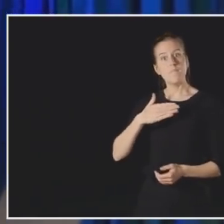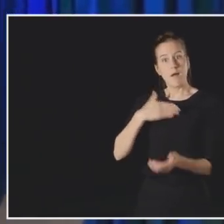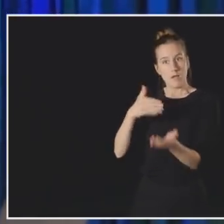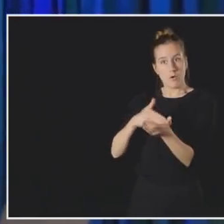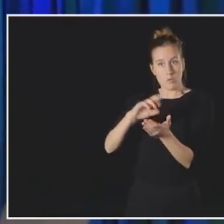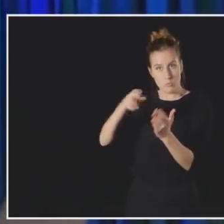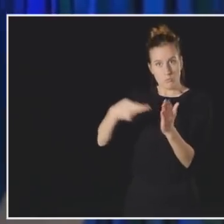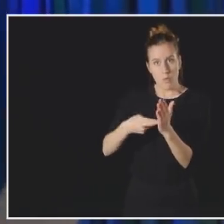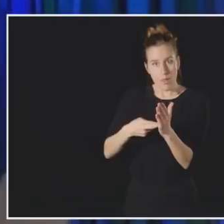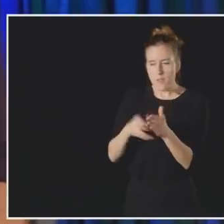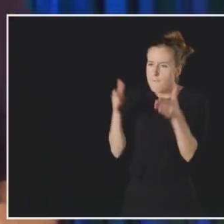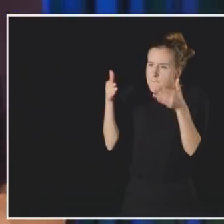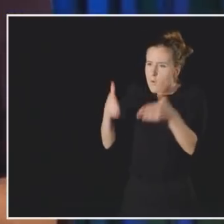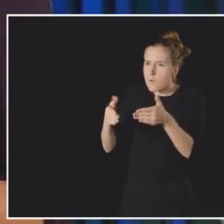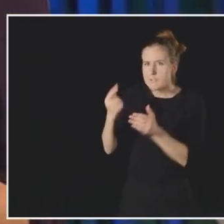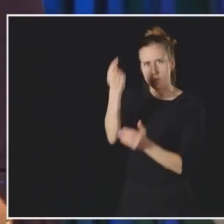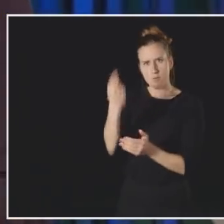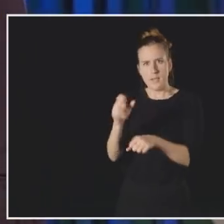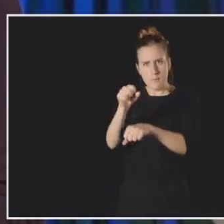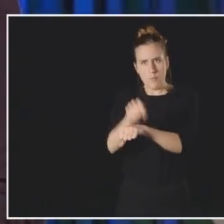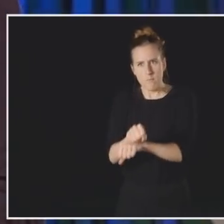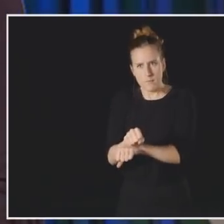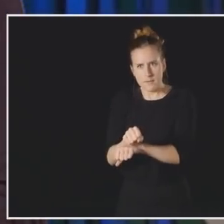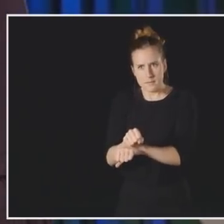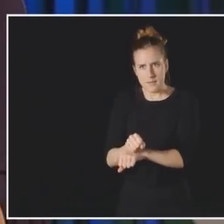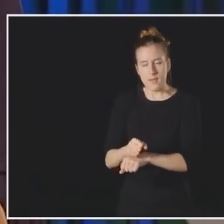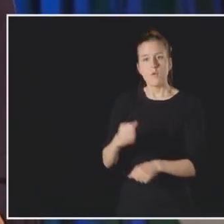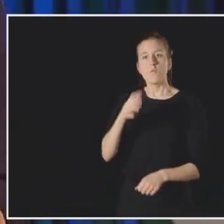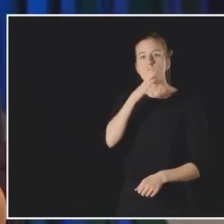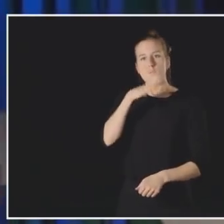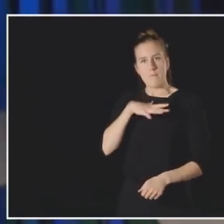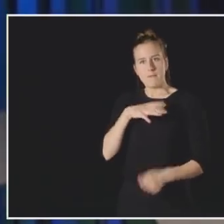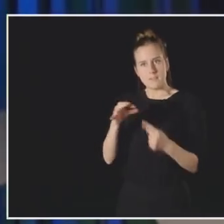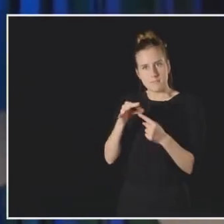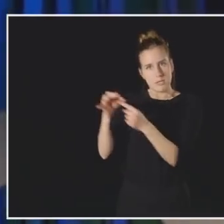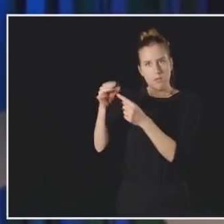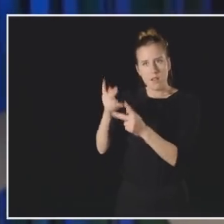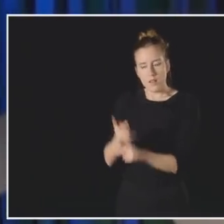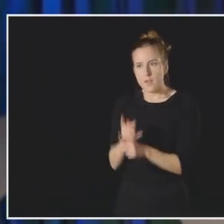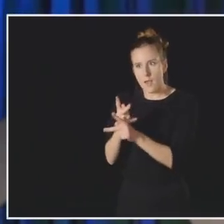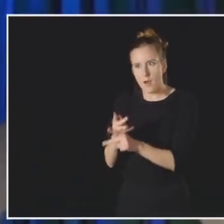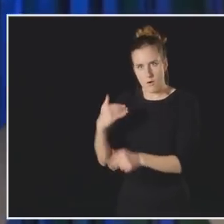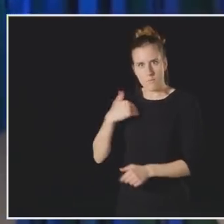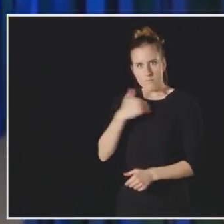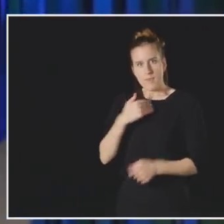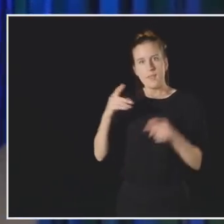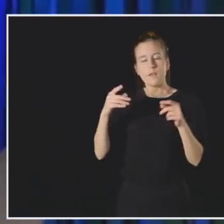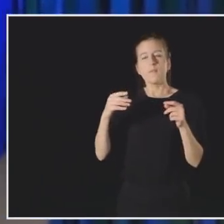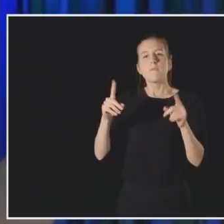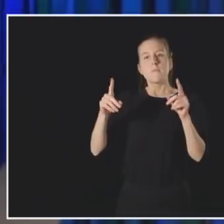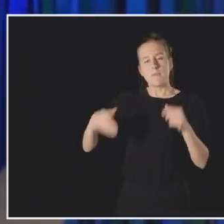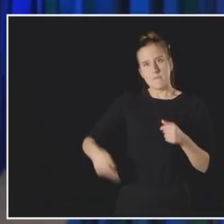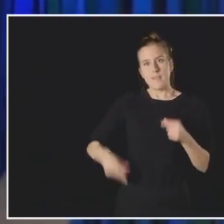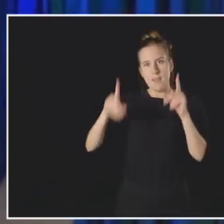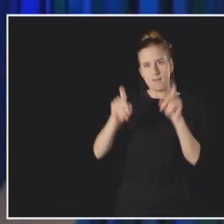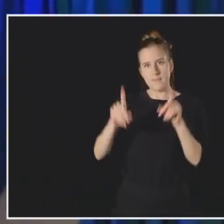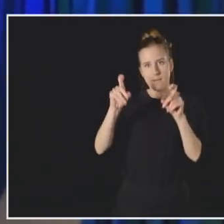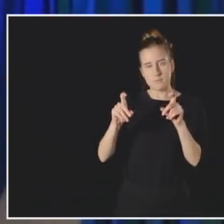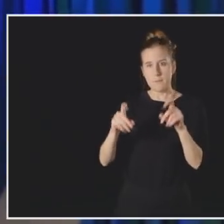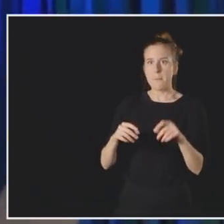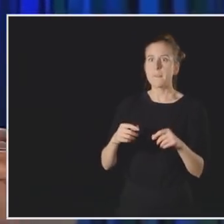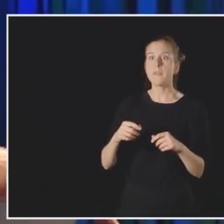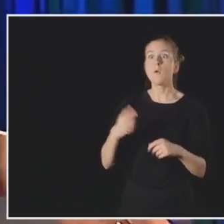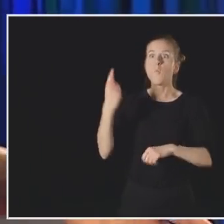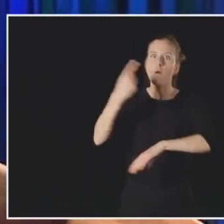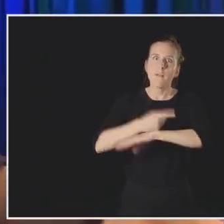women's health care specialist, I dedicate my Tuesdays to doing my female pelvic and breast exams. One day, as I was finishing